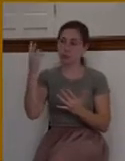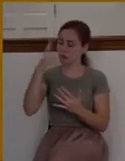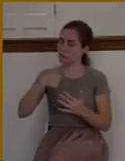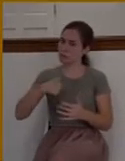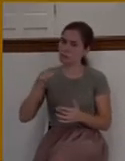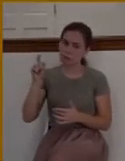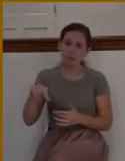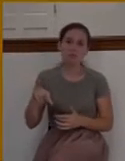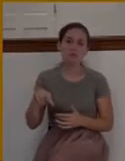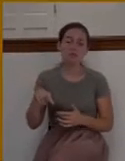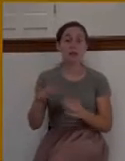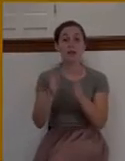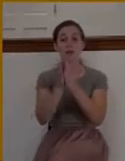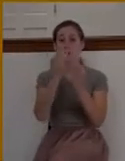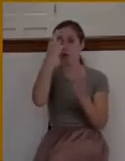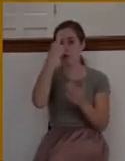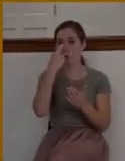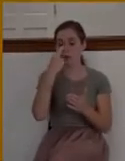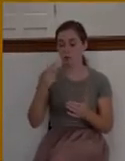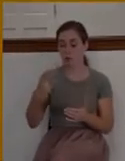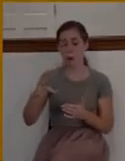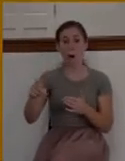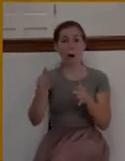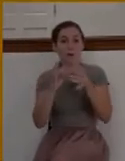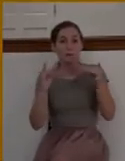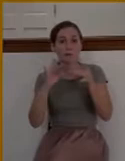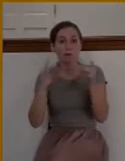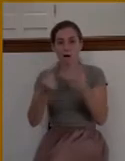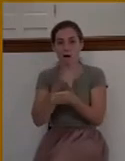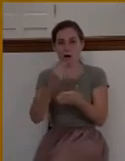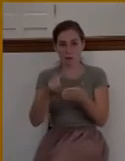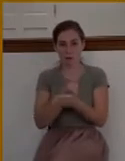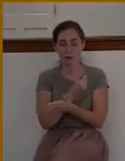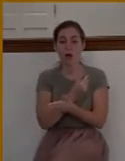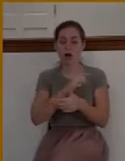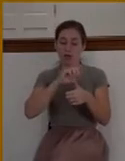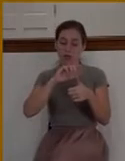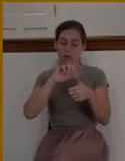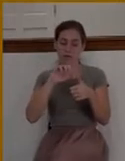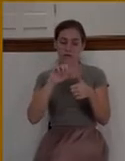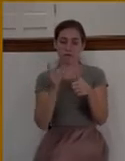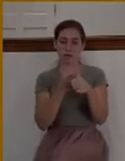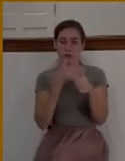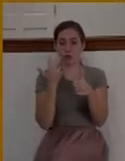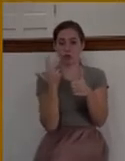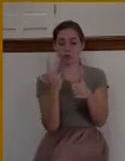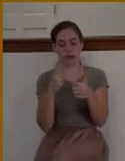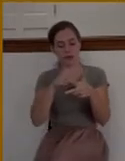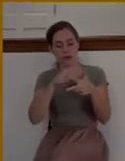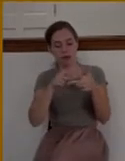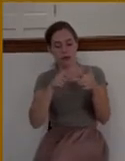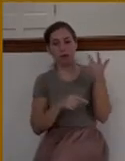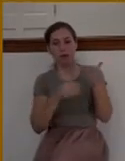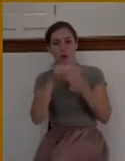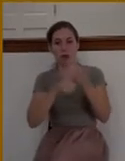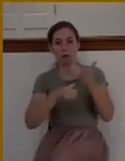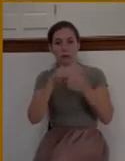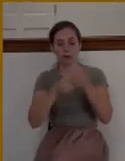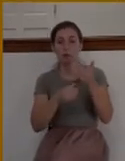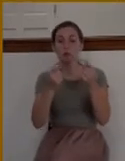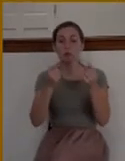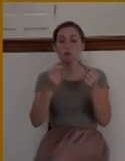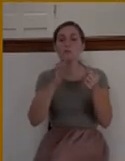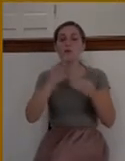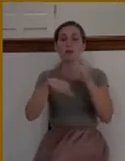Apostle Paul, when he talks about the gospel, he spends the first three chapters talking about the sinfulness of man